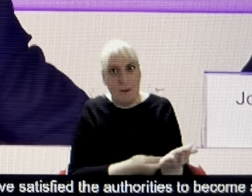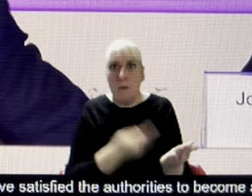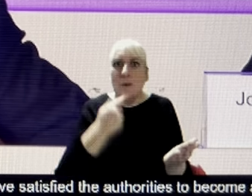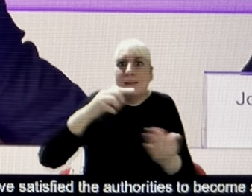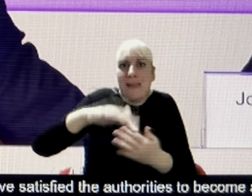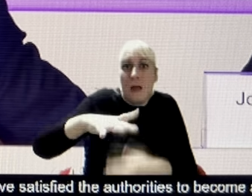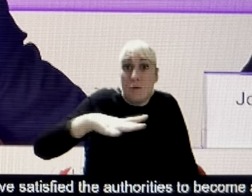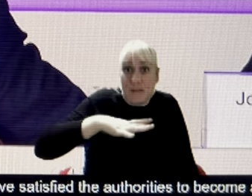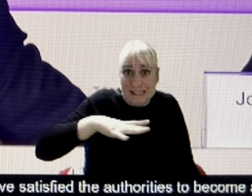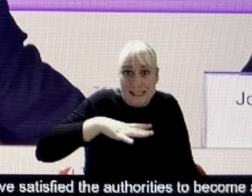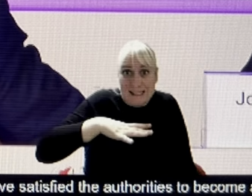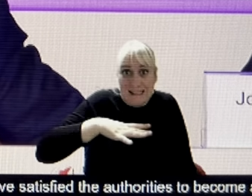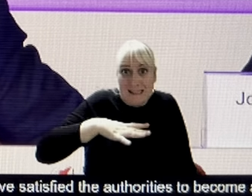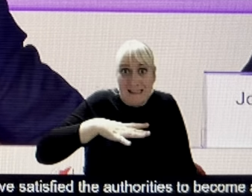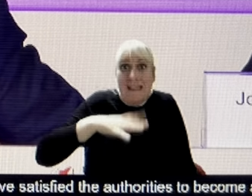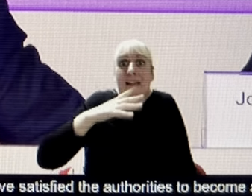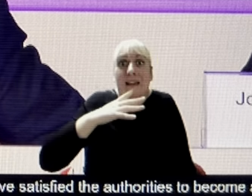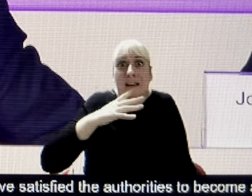biodiversity.